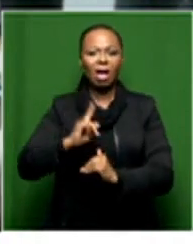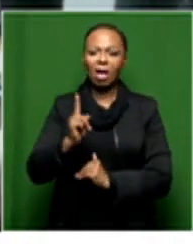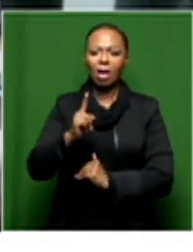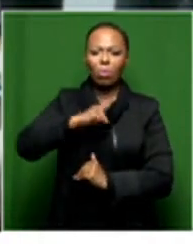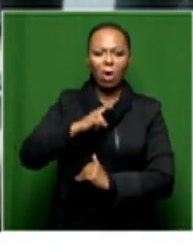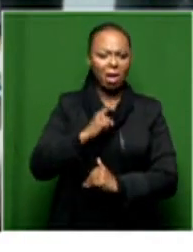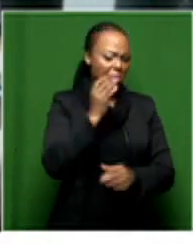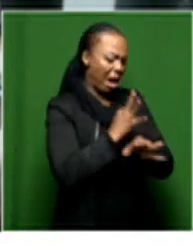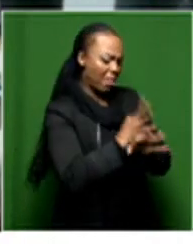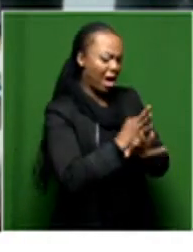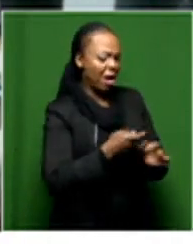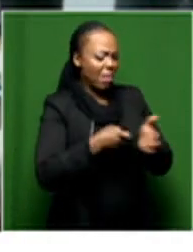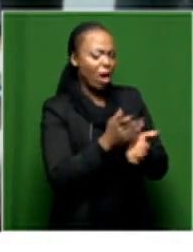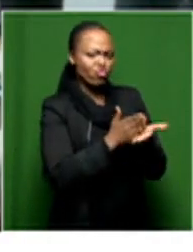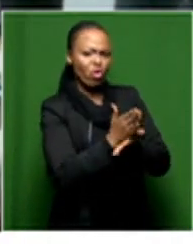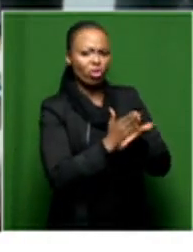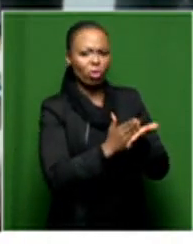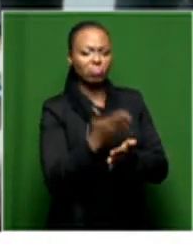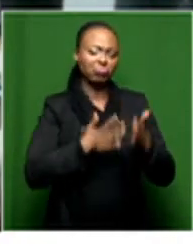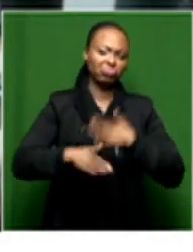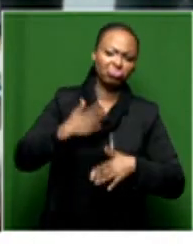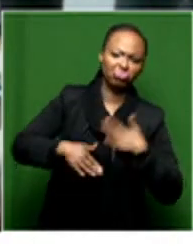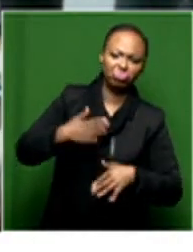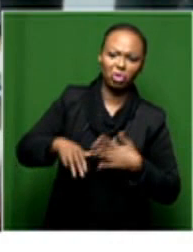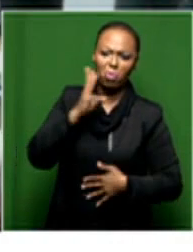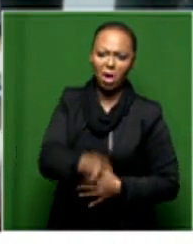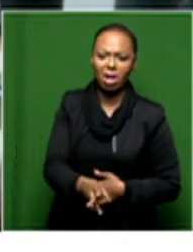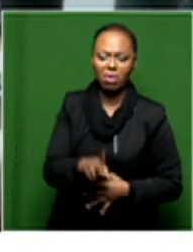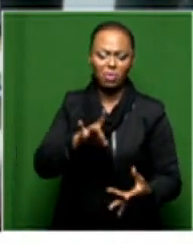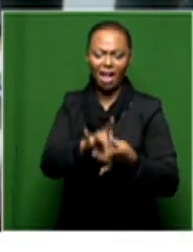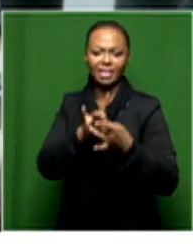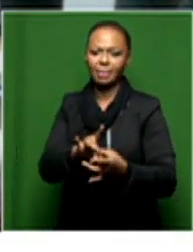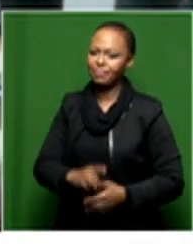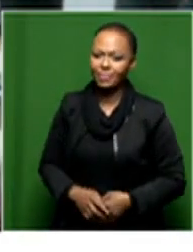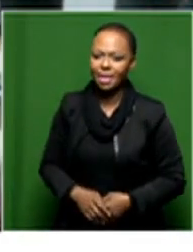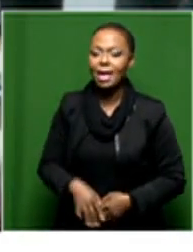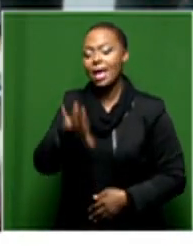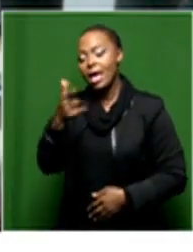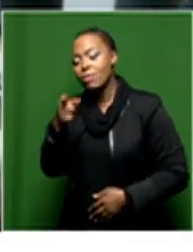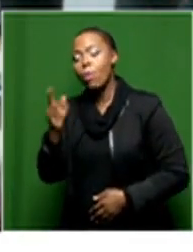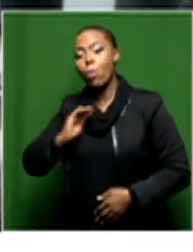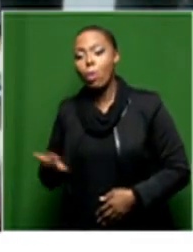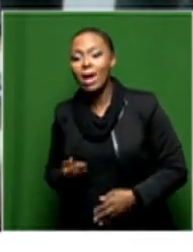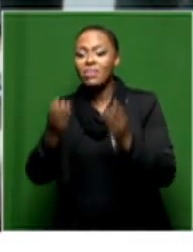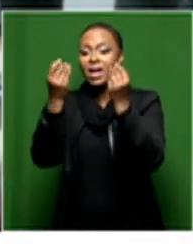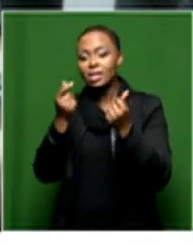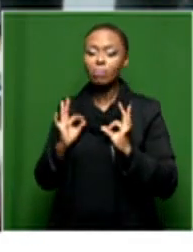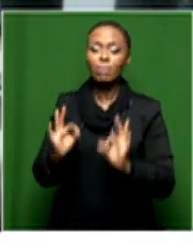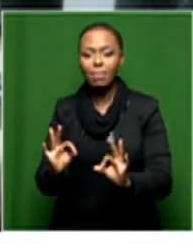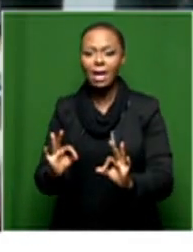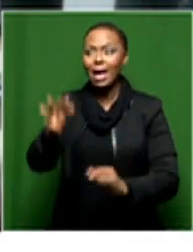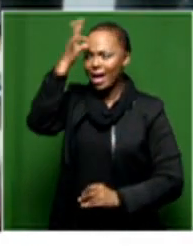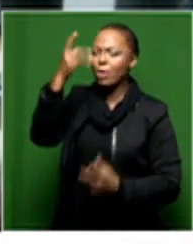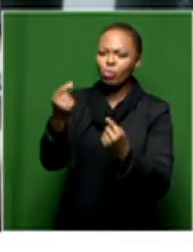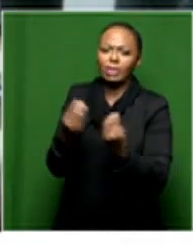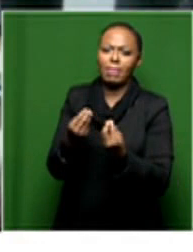you know, some of those things. If women are financially secured and our government must do